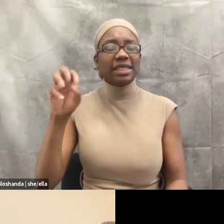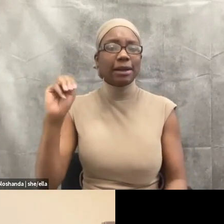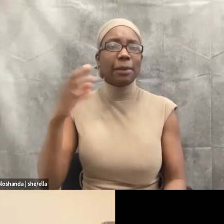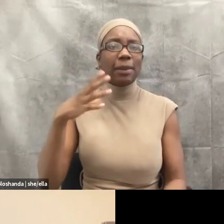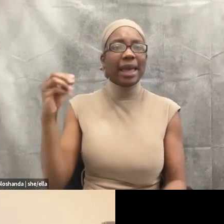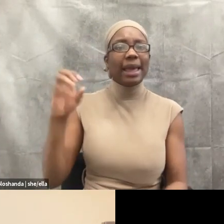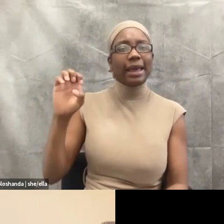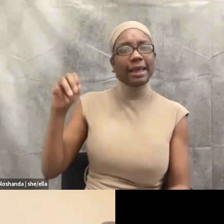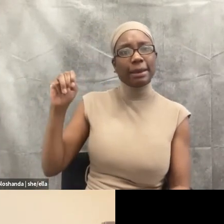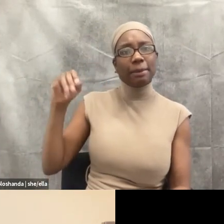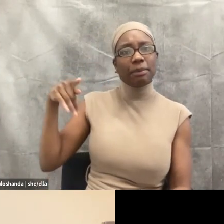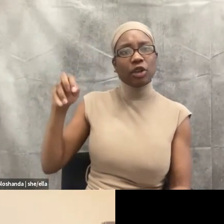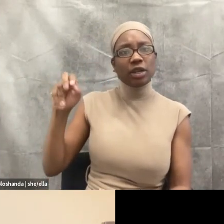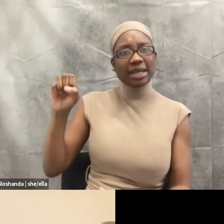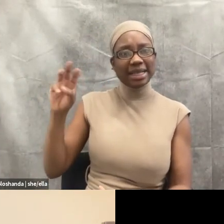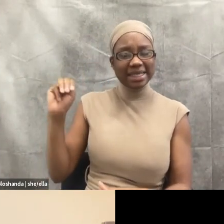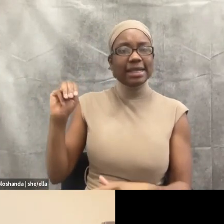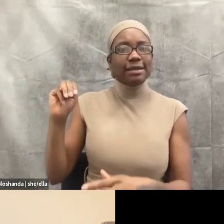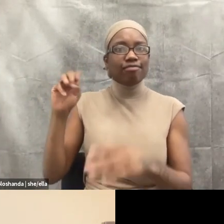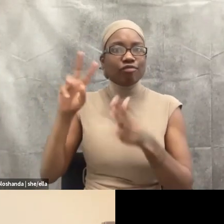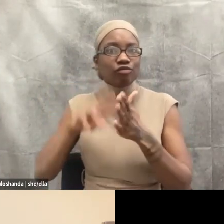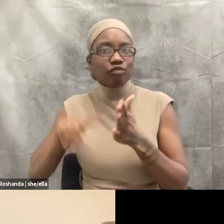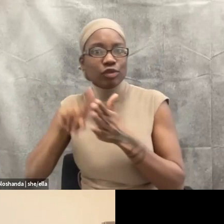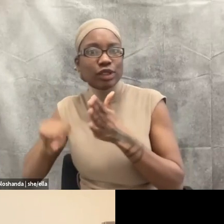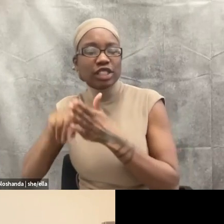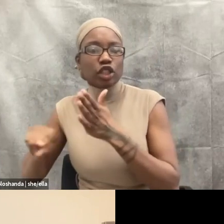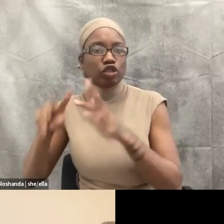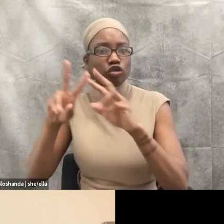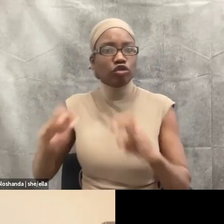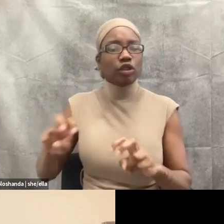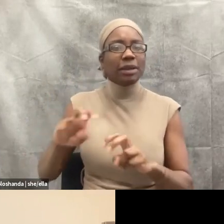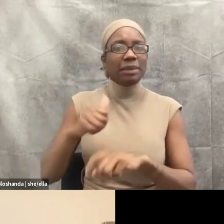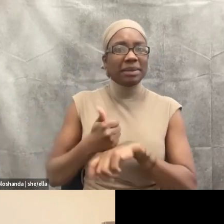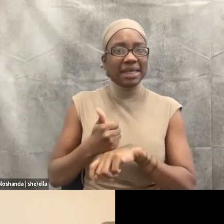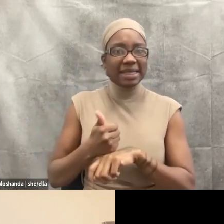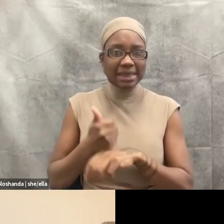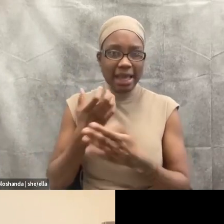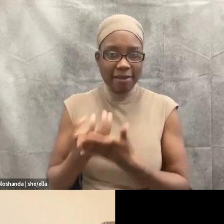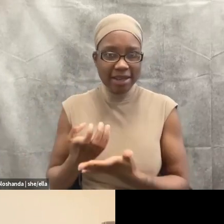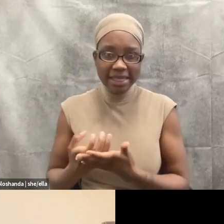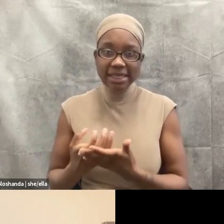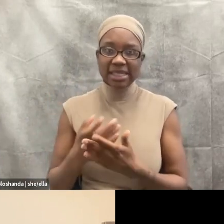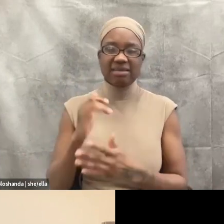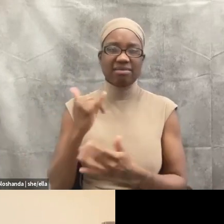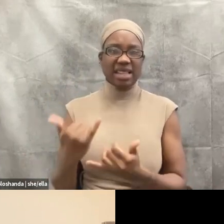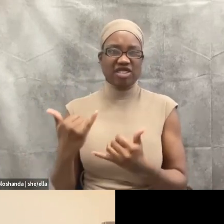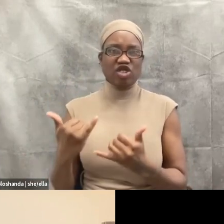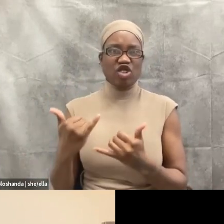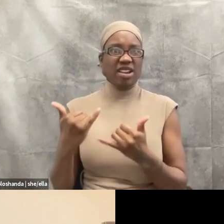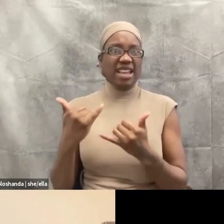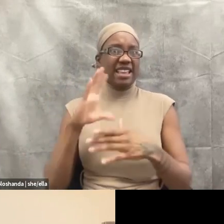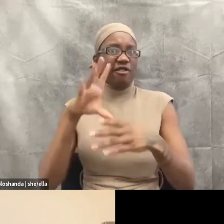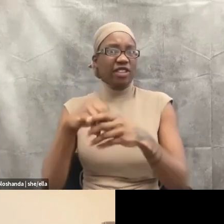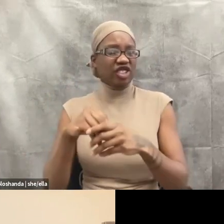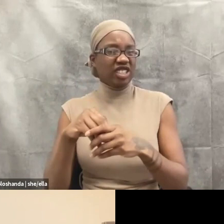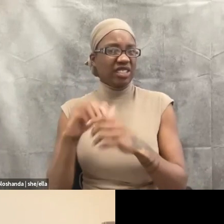assessment is 50% effective at predicting risk. That's really bad. Um, like we shouldn't be considering that a good standard